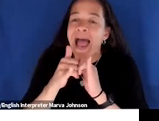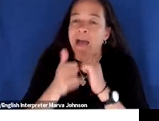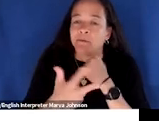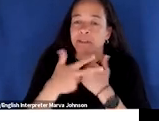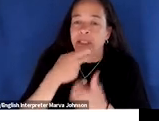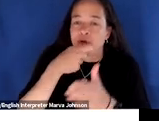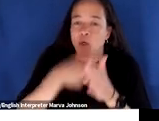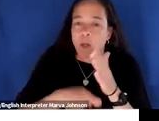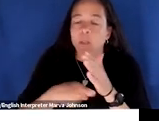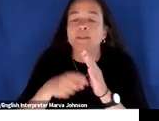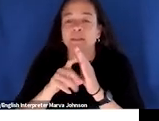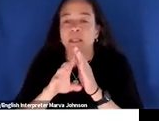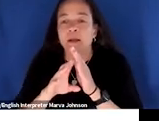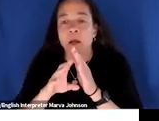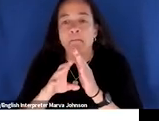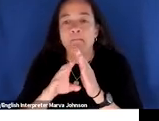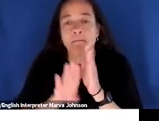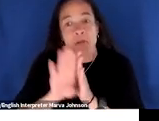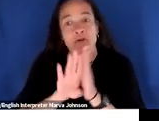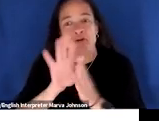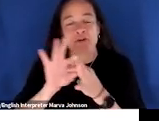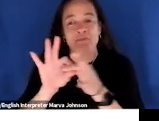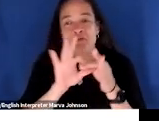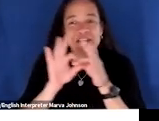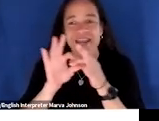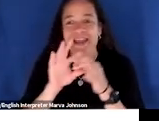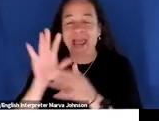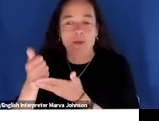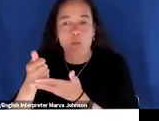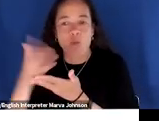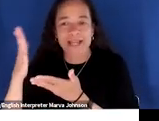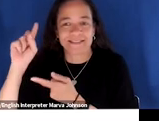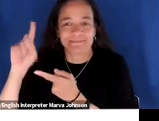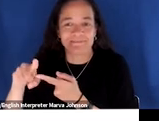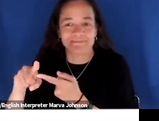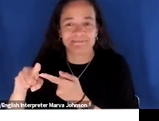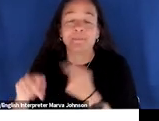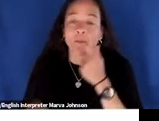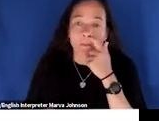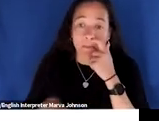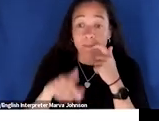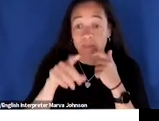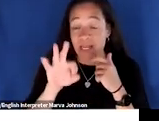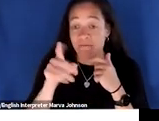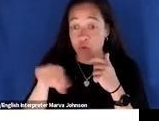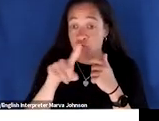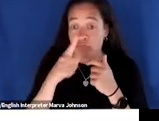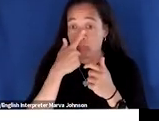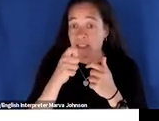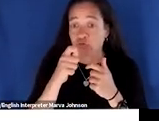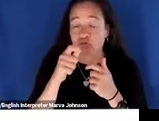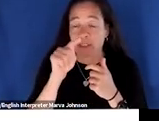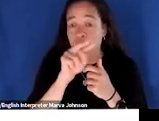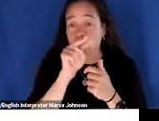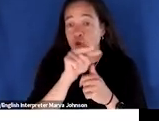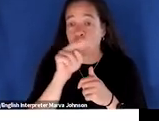minimize waste in the process um you know if you're interested in looking into upstream again no i am not promoting